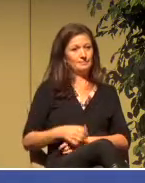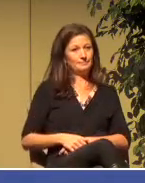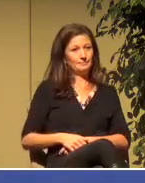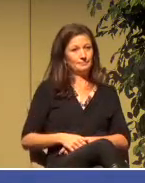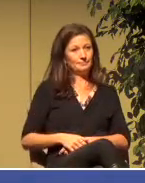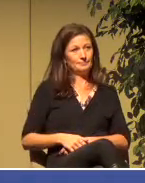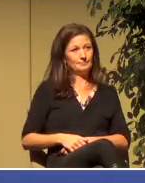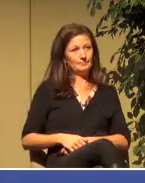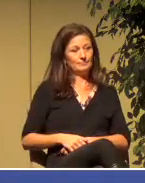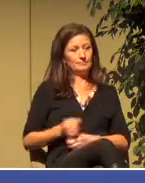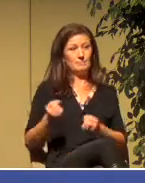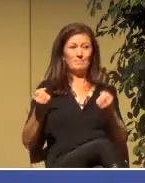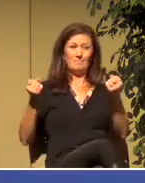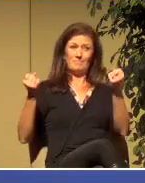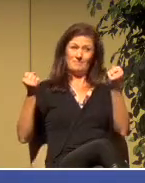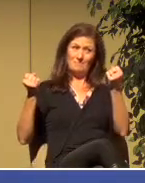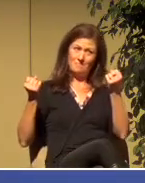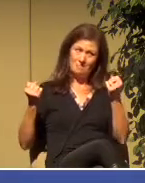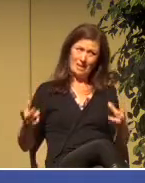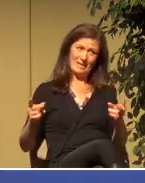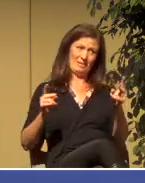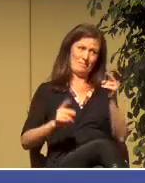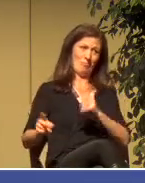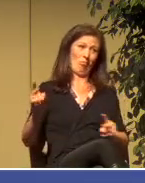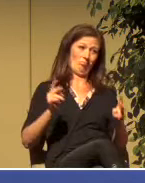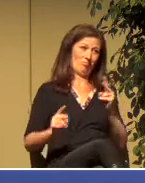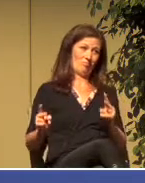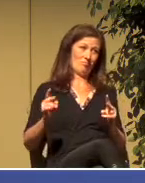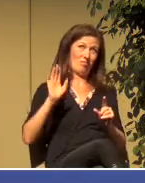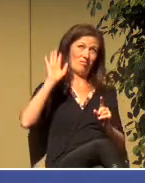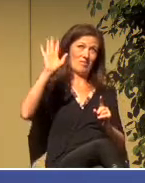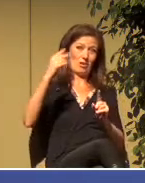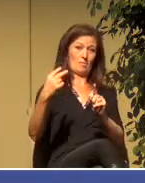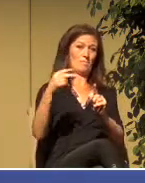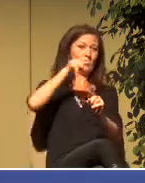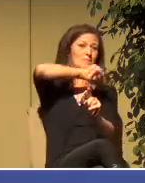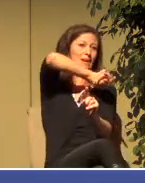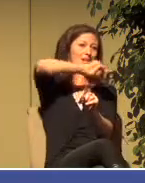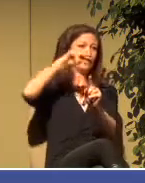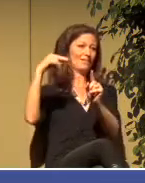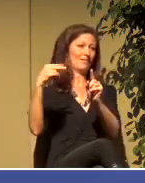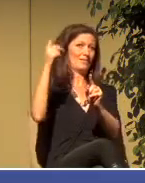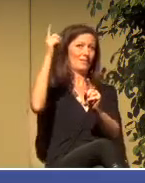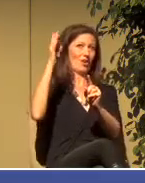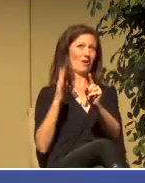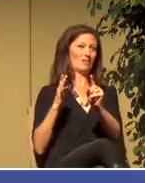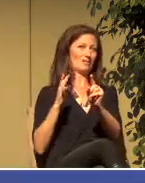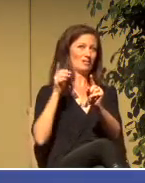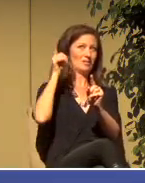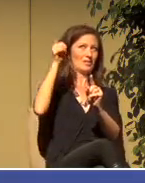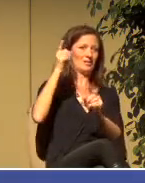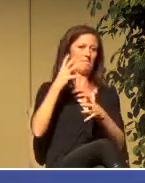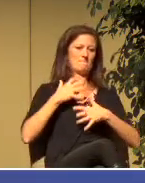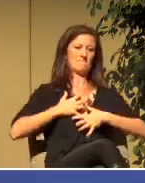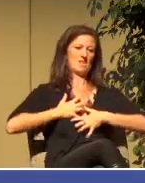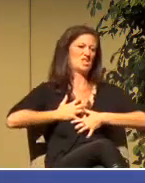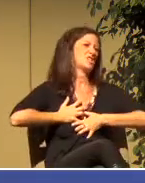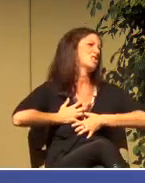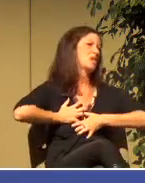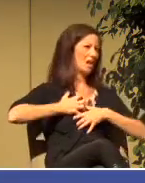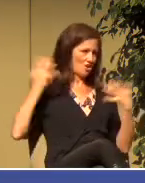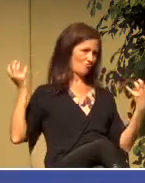and many people have a view of God as a God of judgment, as an angry God, as a God of